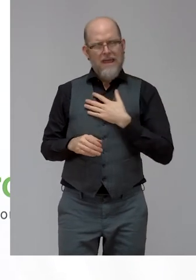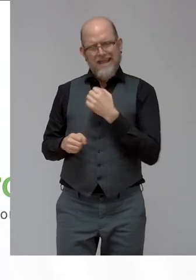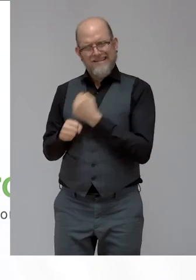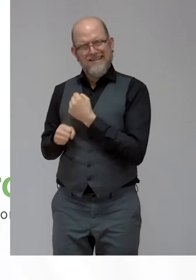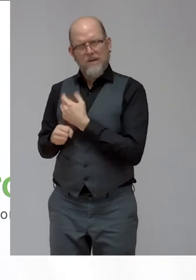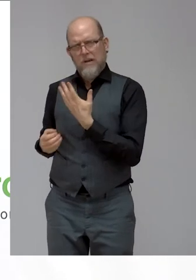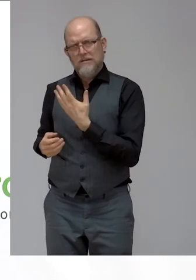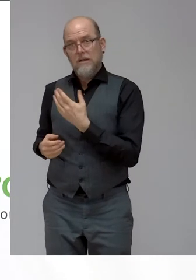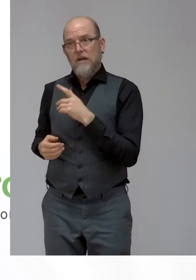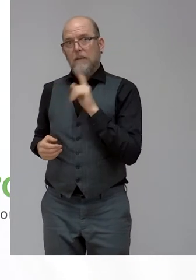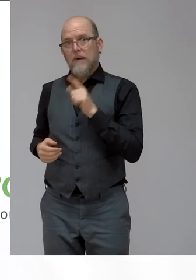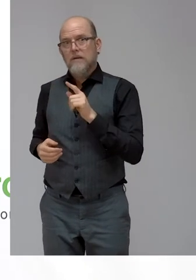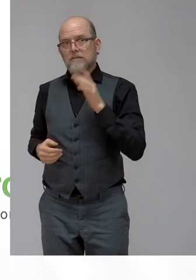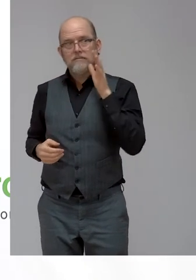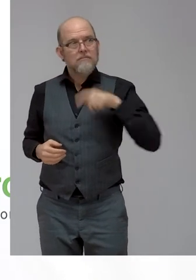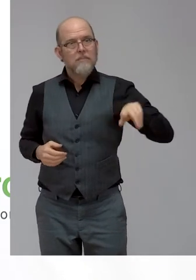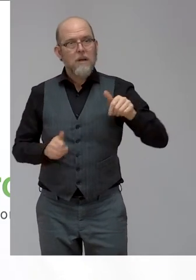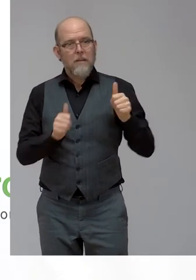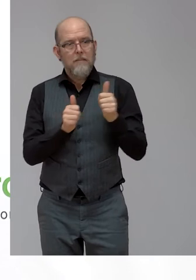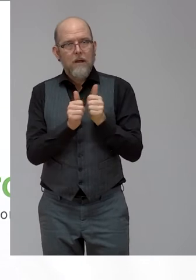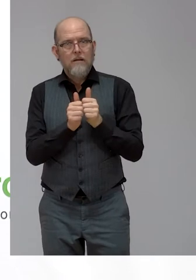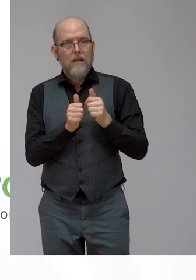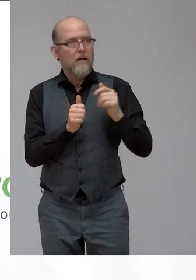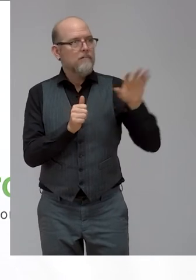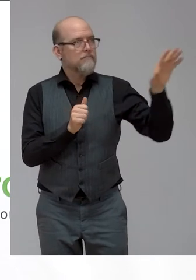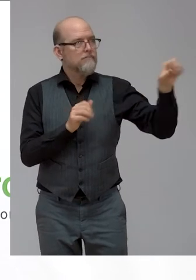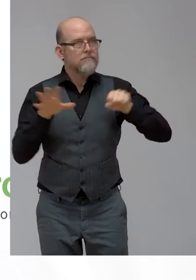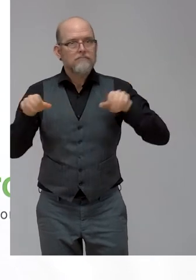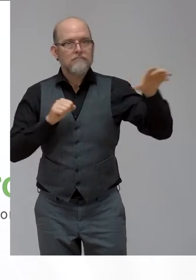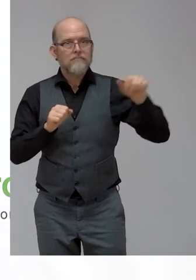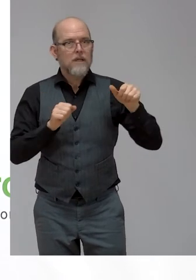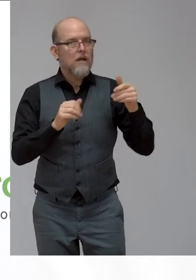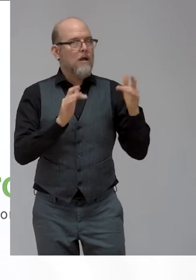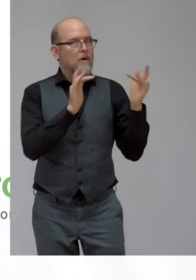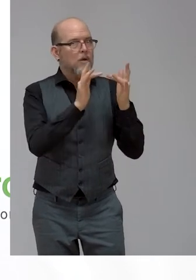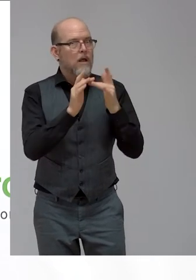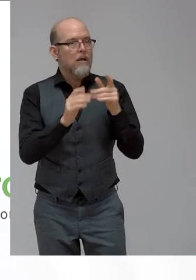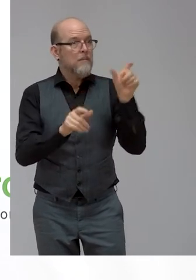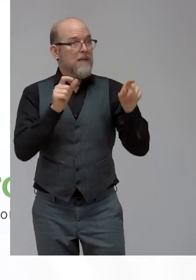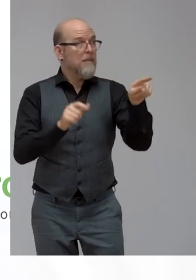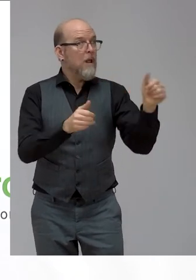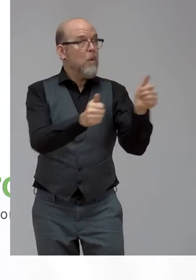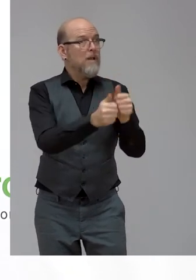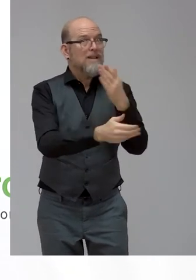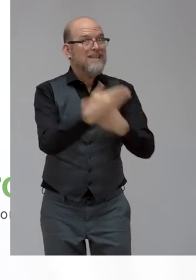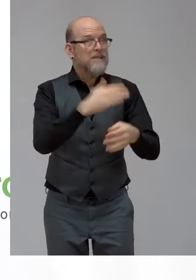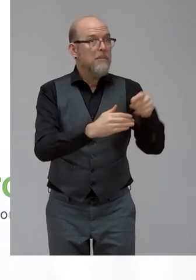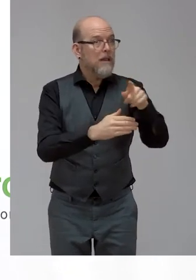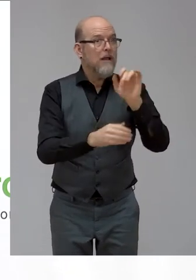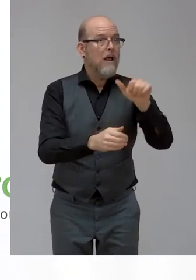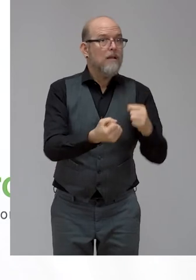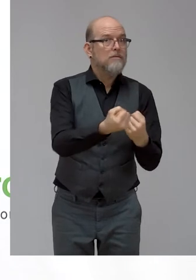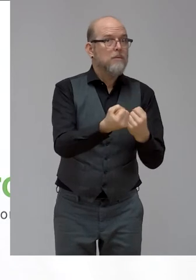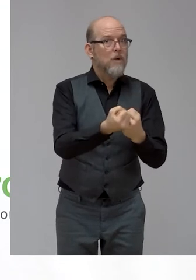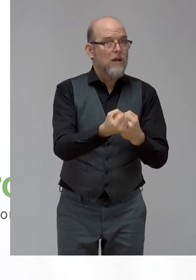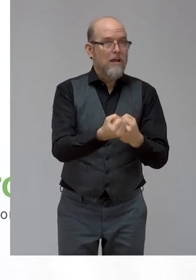enable and break barriers for people with disabilities. who live in sub-Saharan Africa through